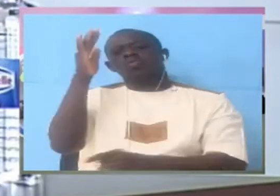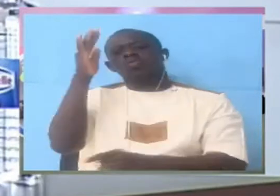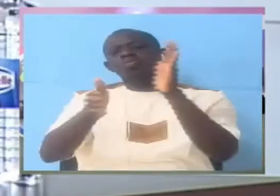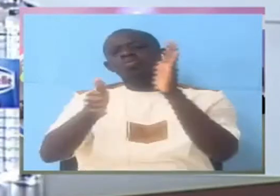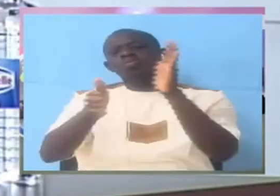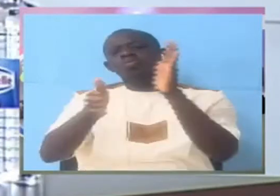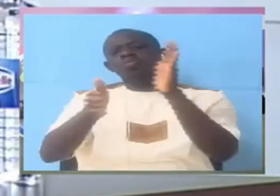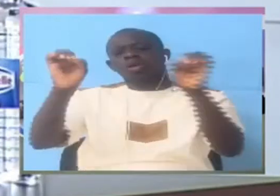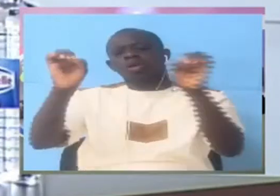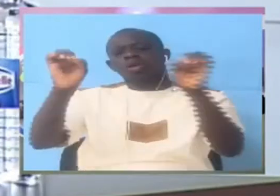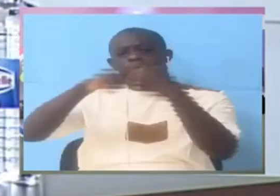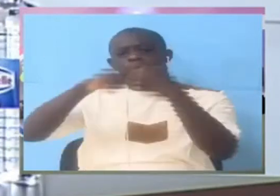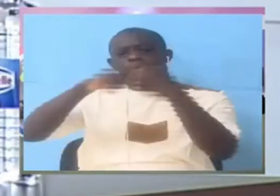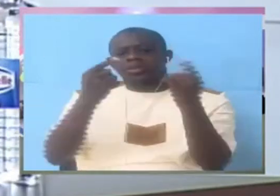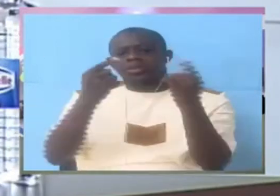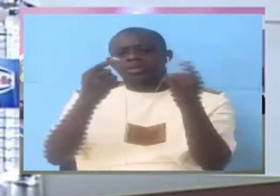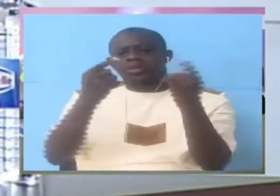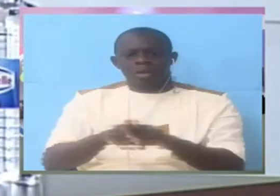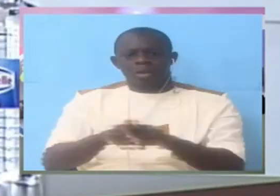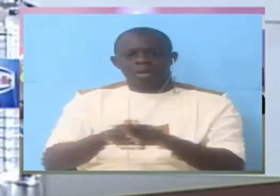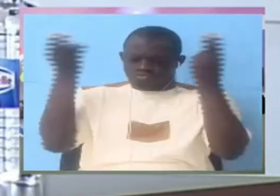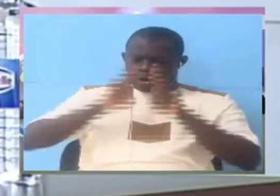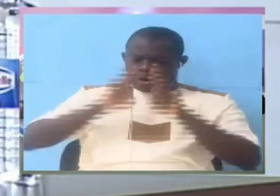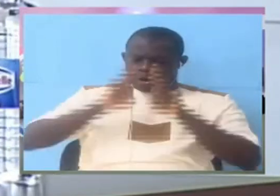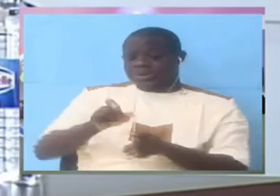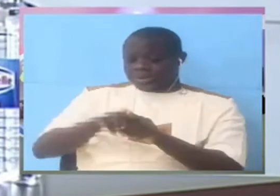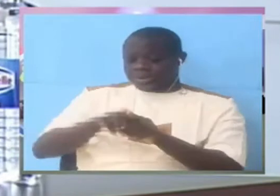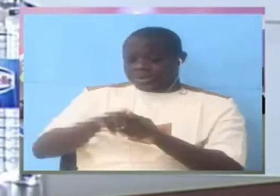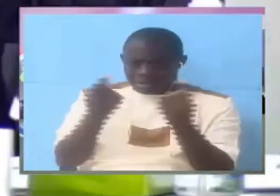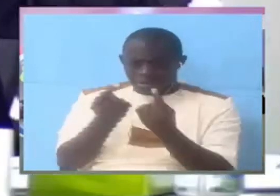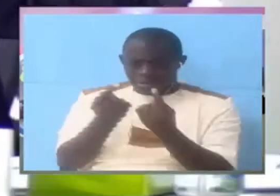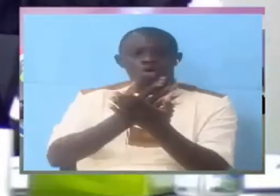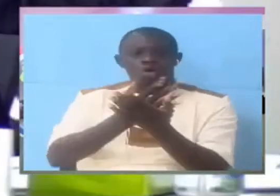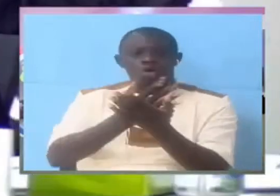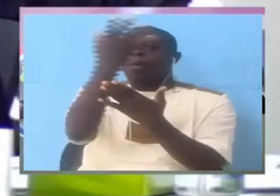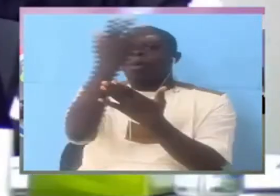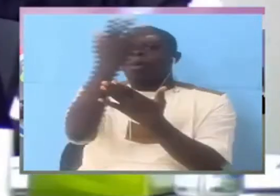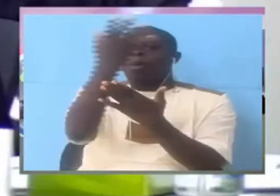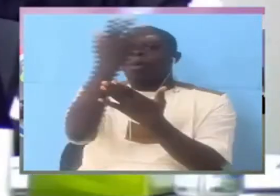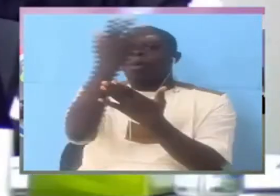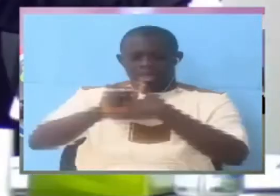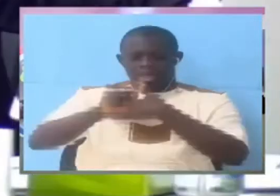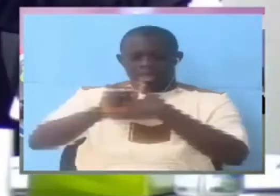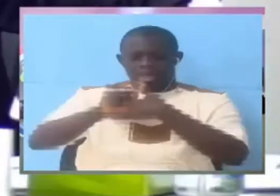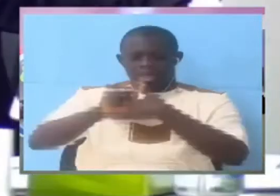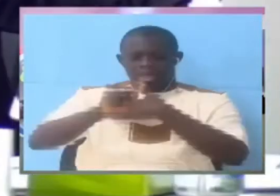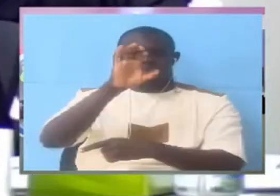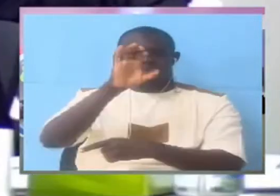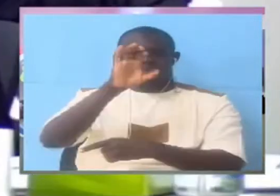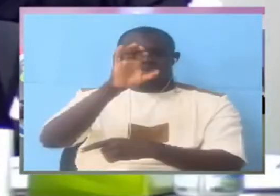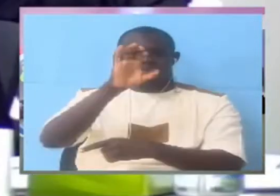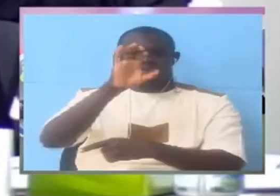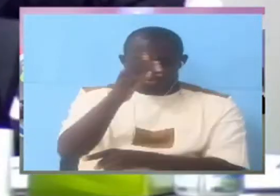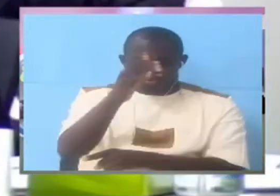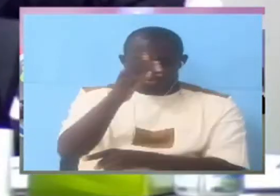this was a common thing in the whole country people know they're going to be you knew there would be demonstrations you knew they